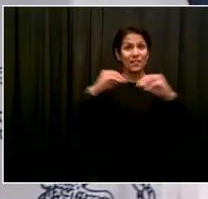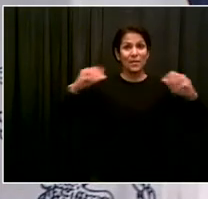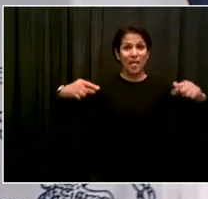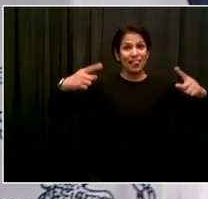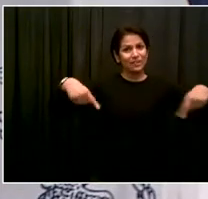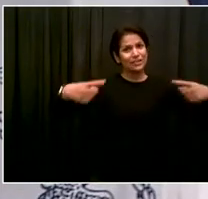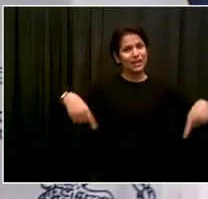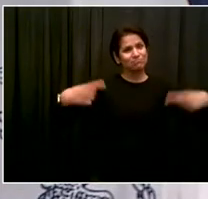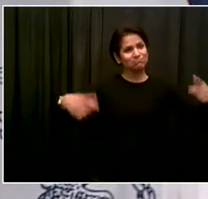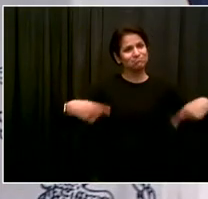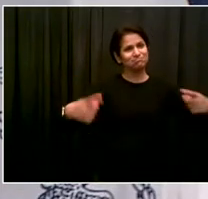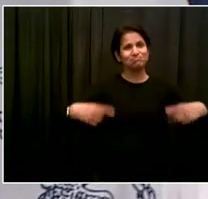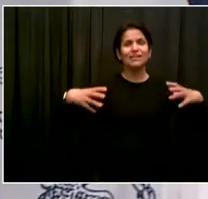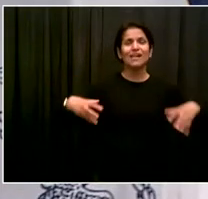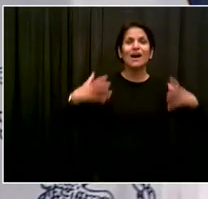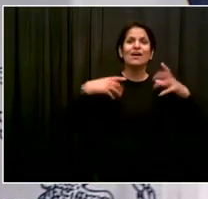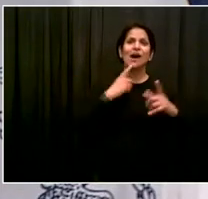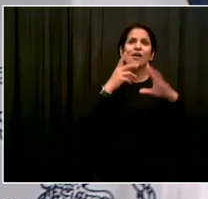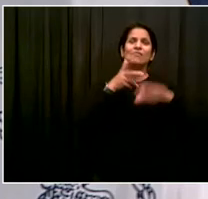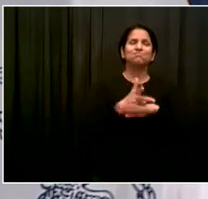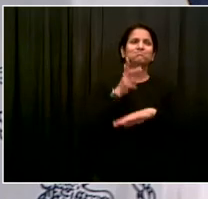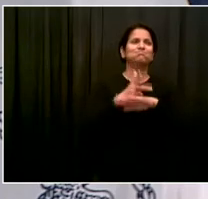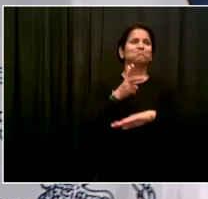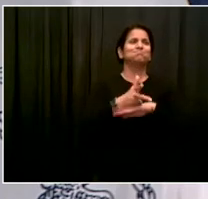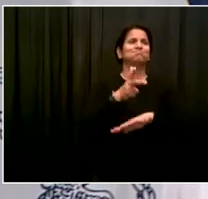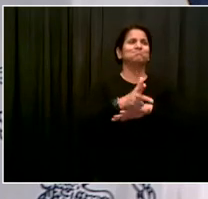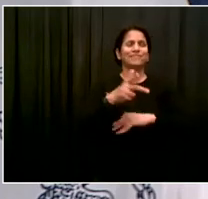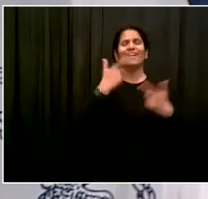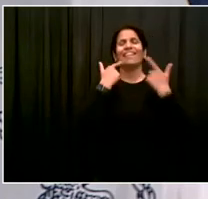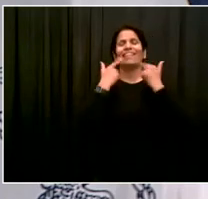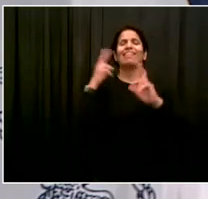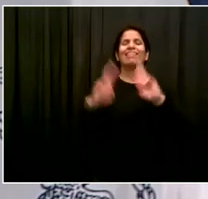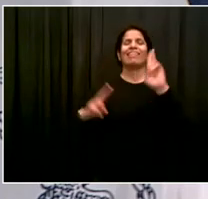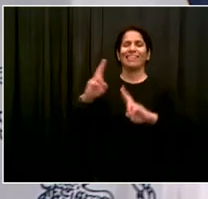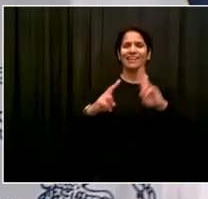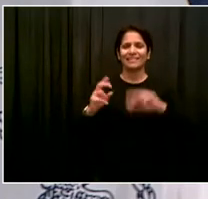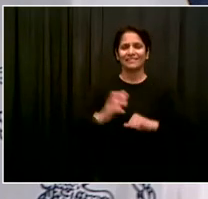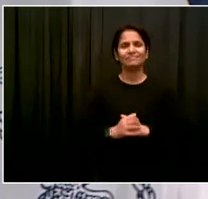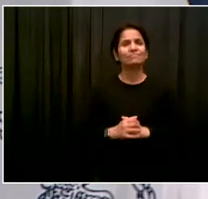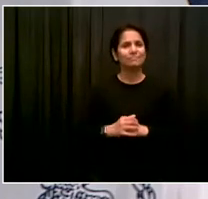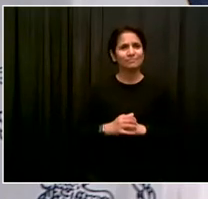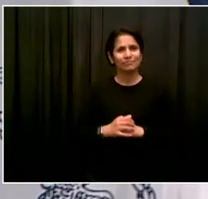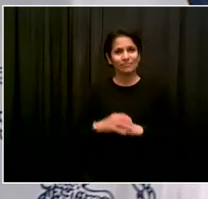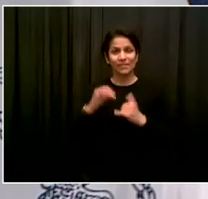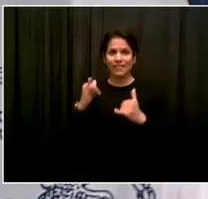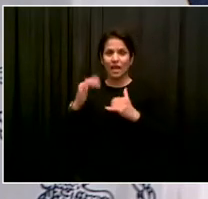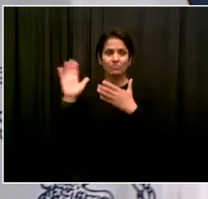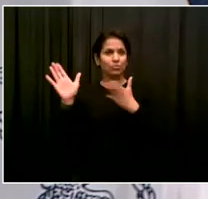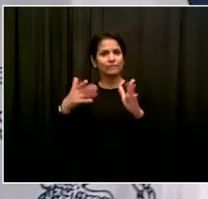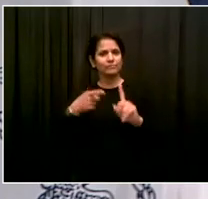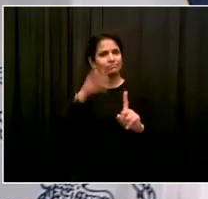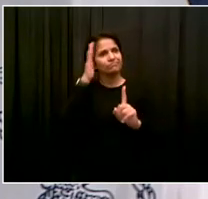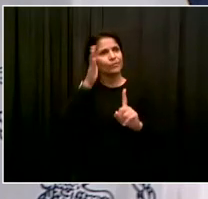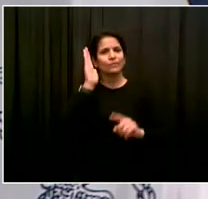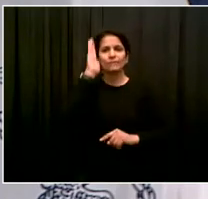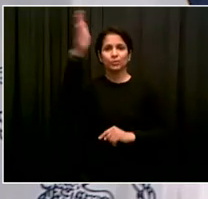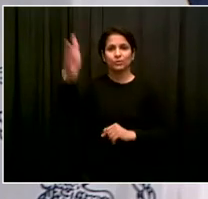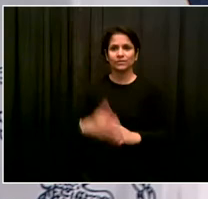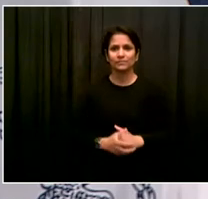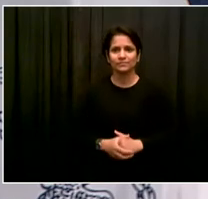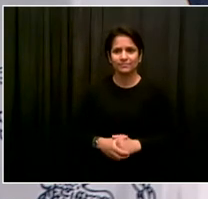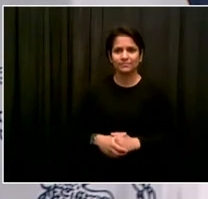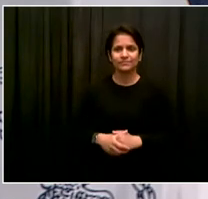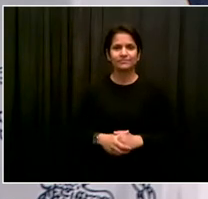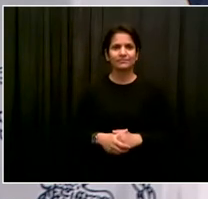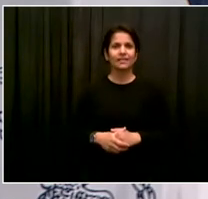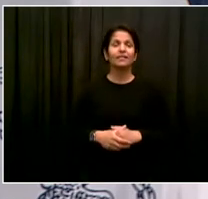against the climate crisis. It's also about the health of our kids, because fewer admissions means healthier kids, less asthma, you know, more we can do